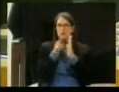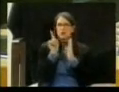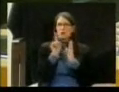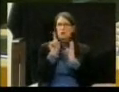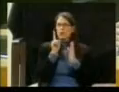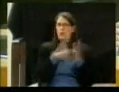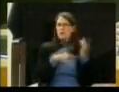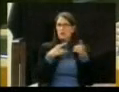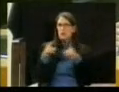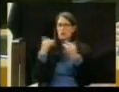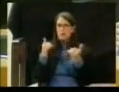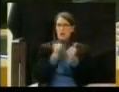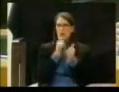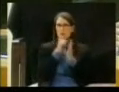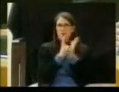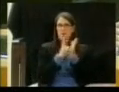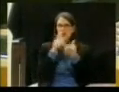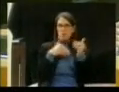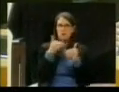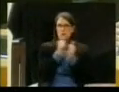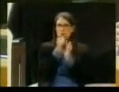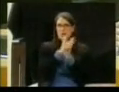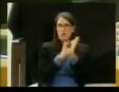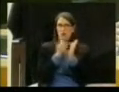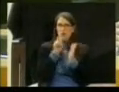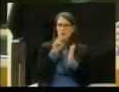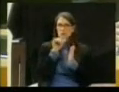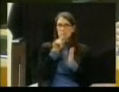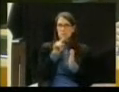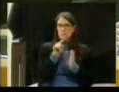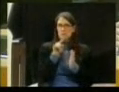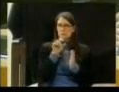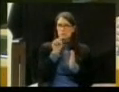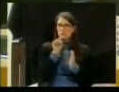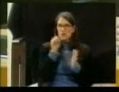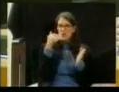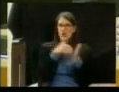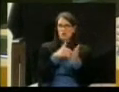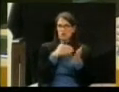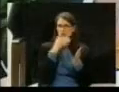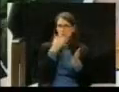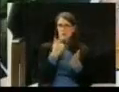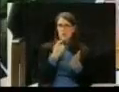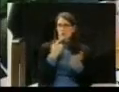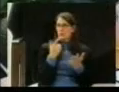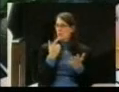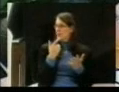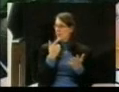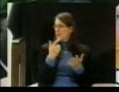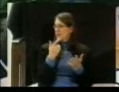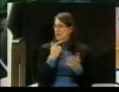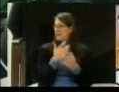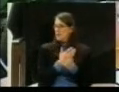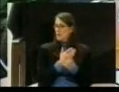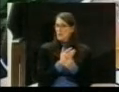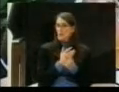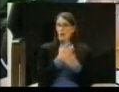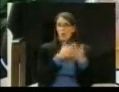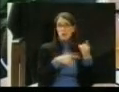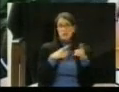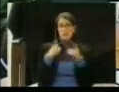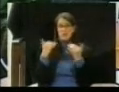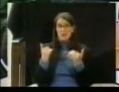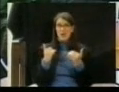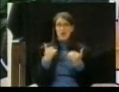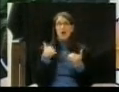that Mr. Moncear has brought against us? Where we are now is we're in the process of reviewing